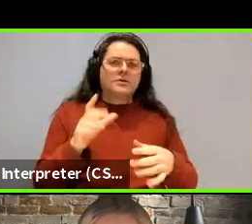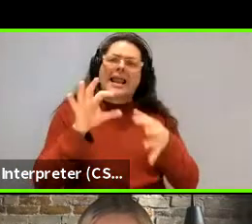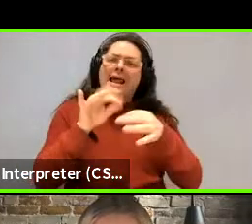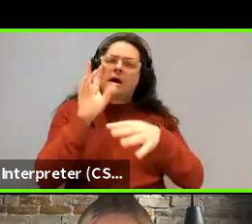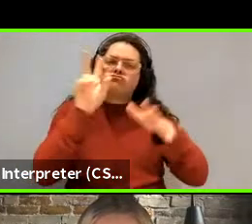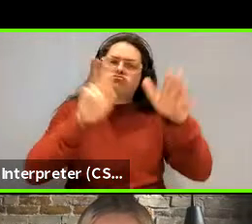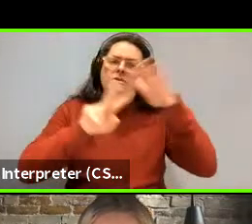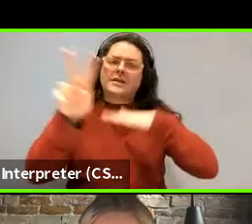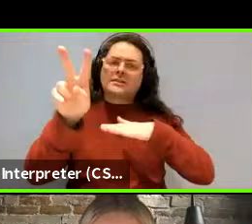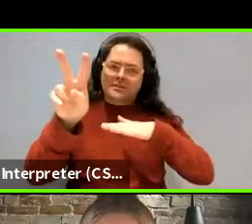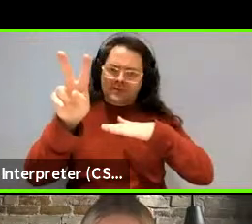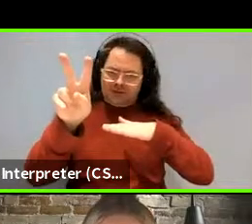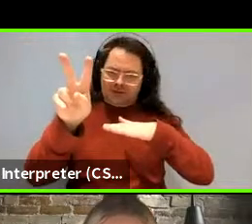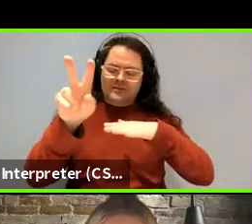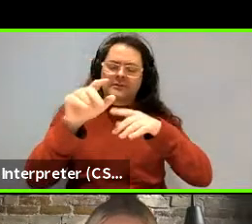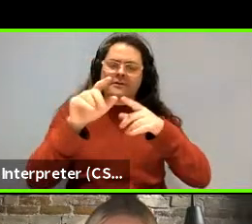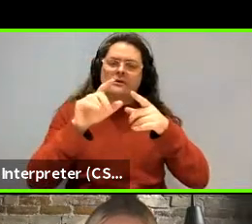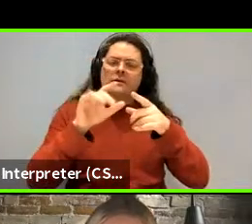thing.